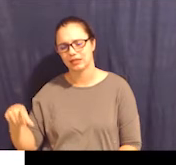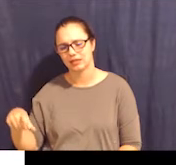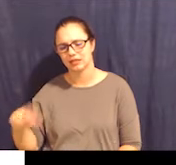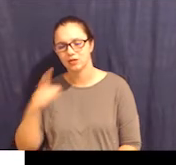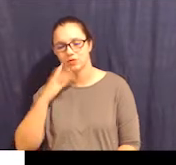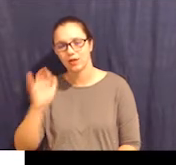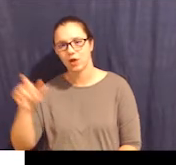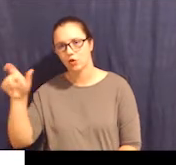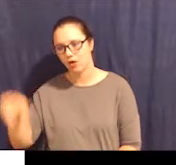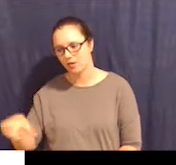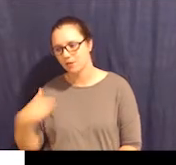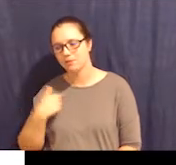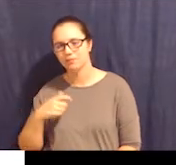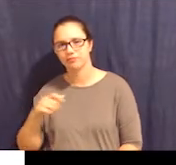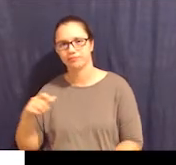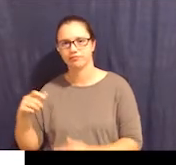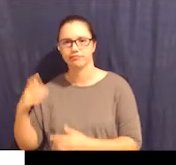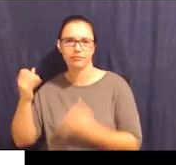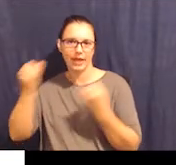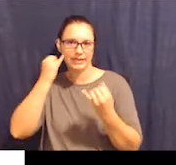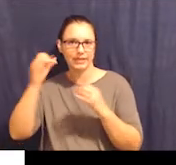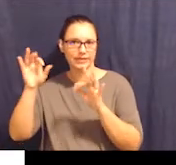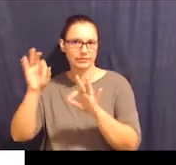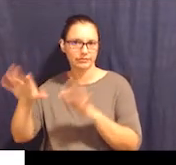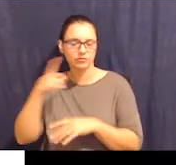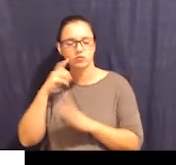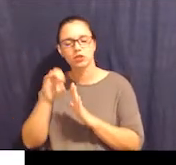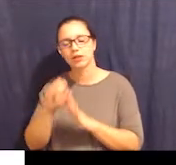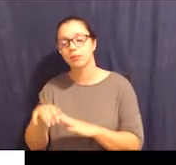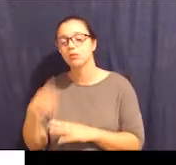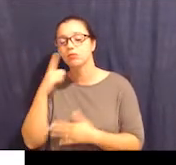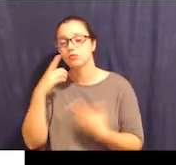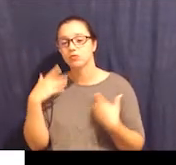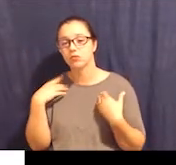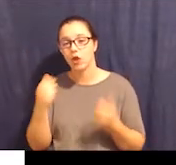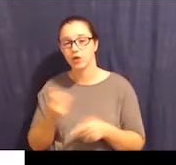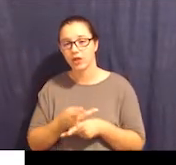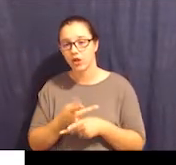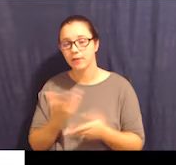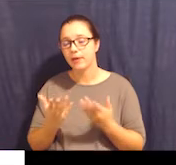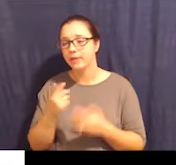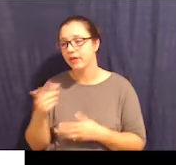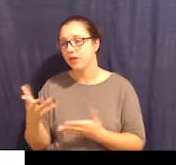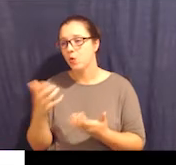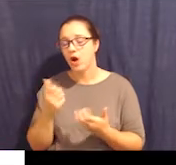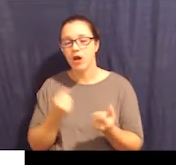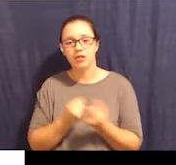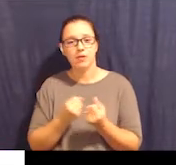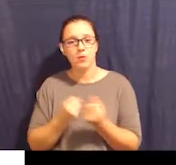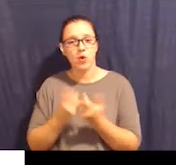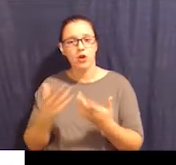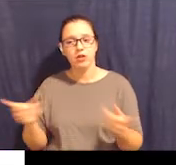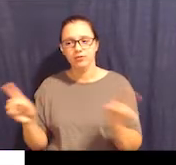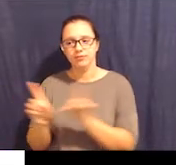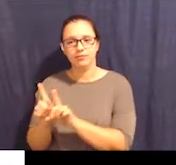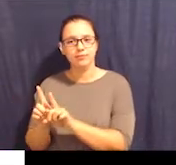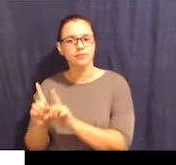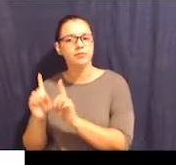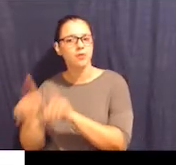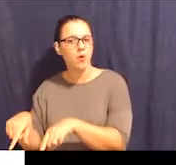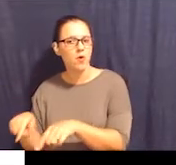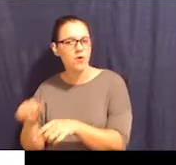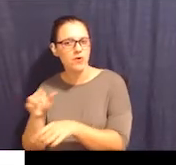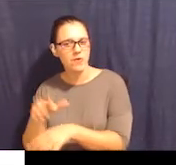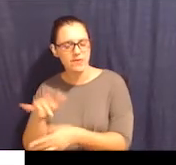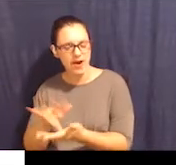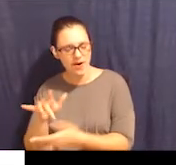I need? And then in that column, I have a section where I give them some ideas. So for example, for healthcare, maybe you want your support to accompany you to